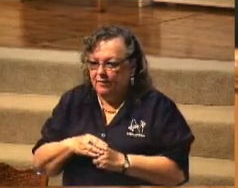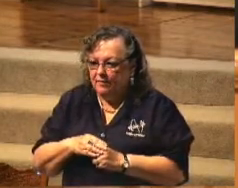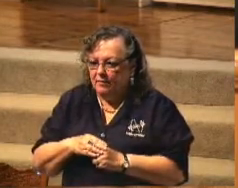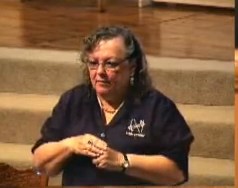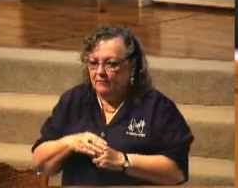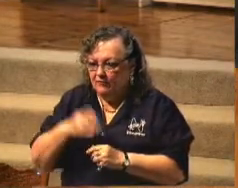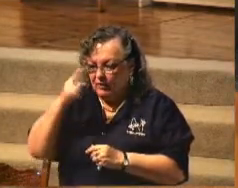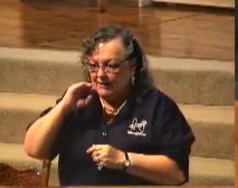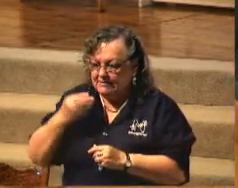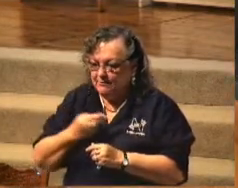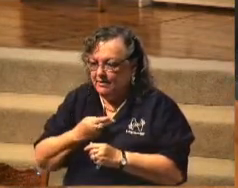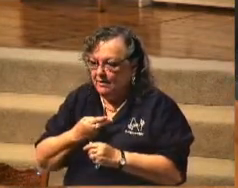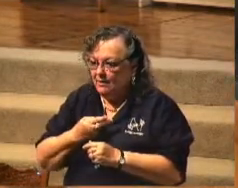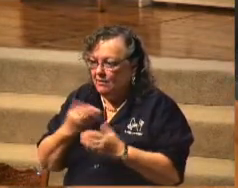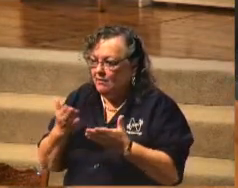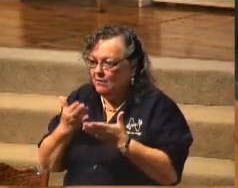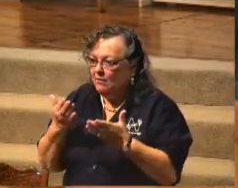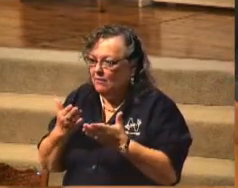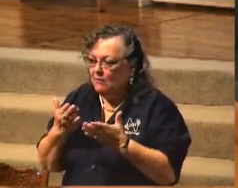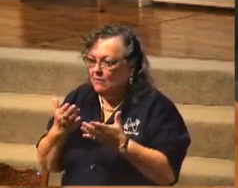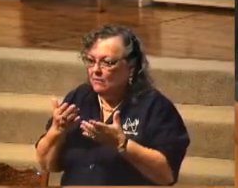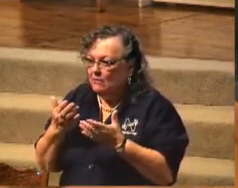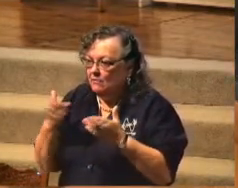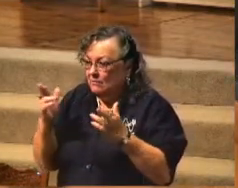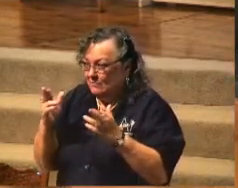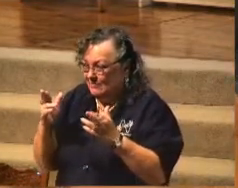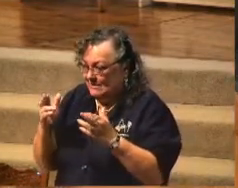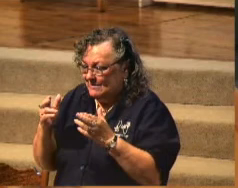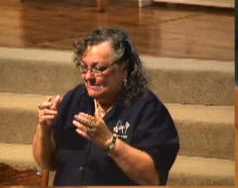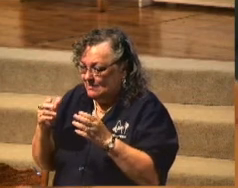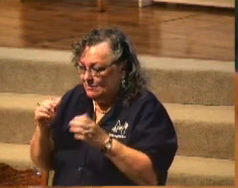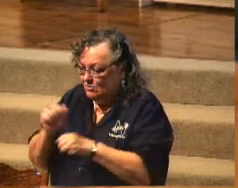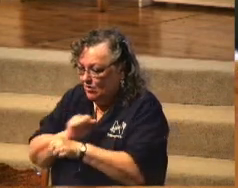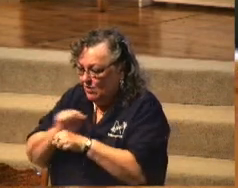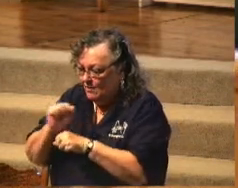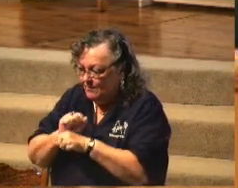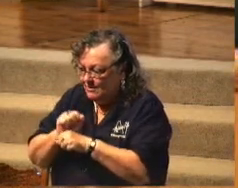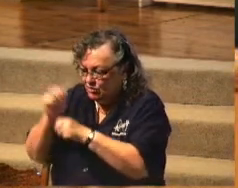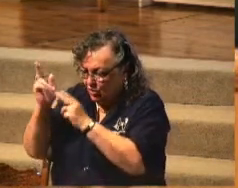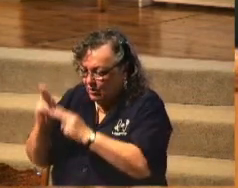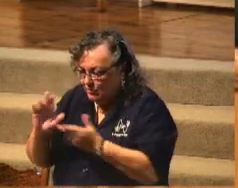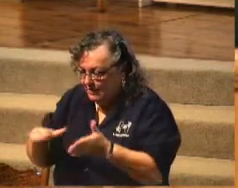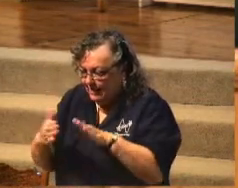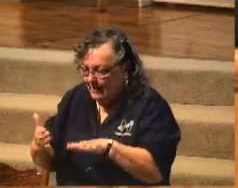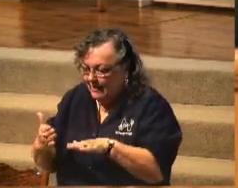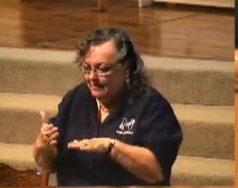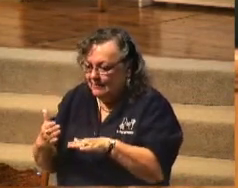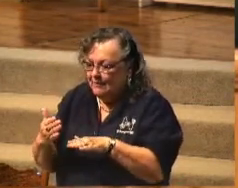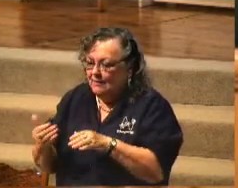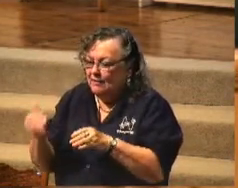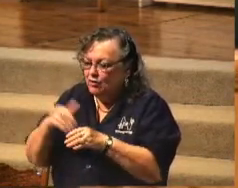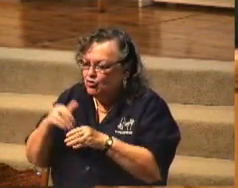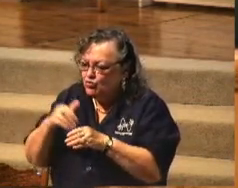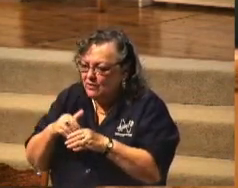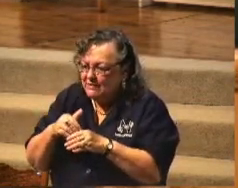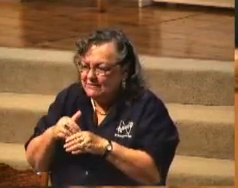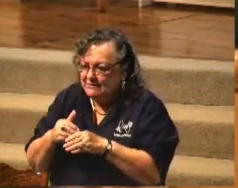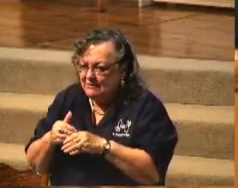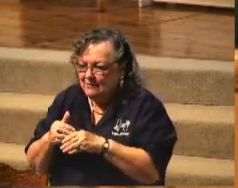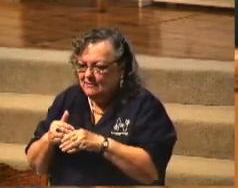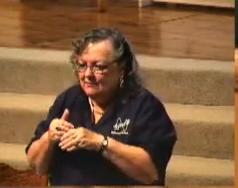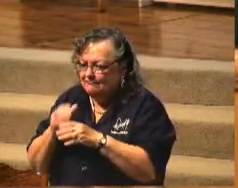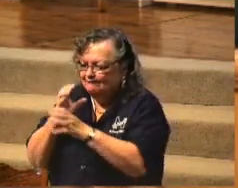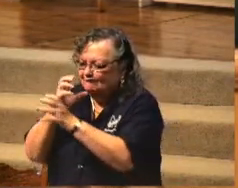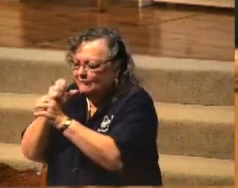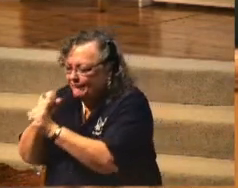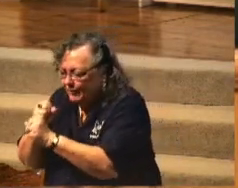here dedicated to the great task remaining before us, that from these honored dead we take increased devotion to that cause for which they gave the last full measure of devotion,